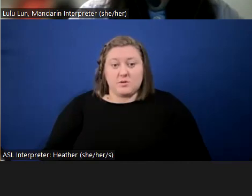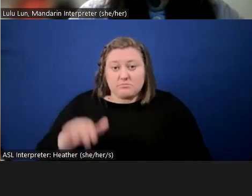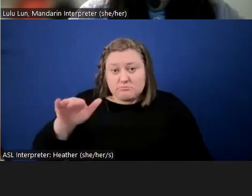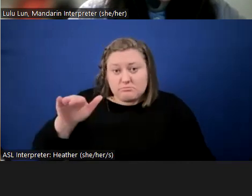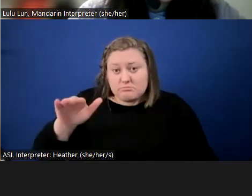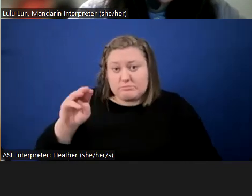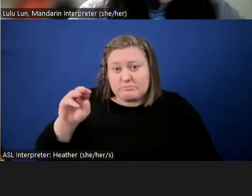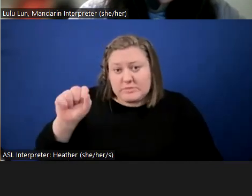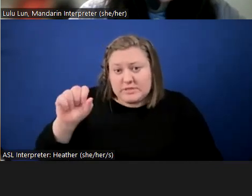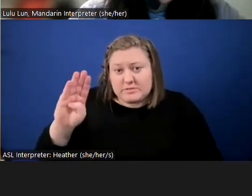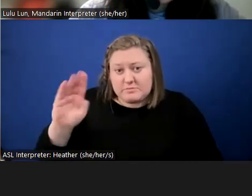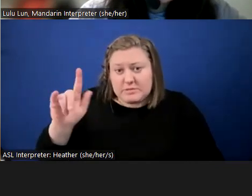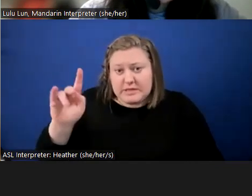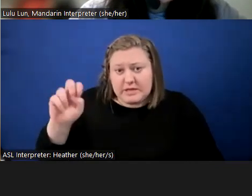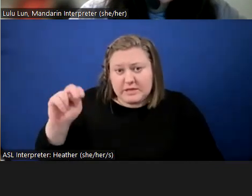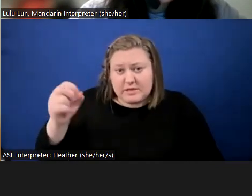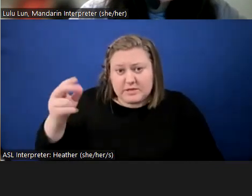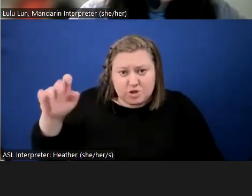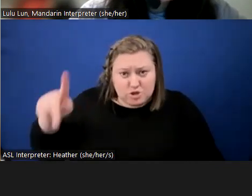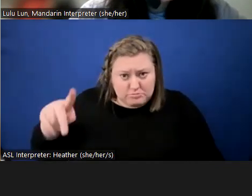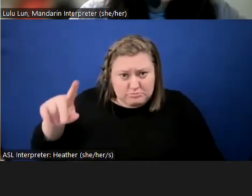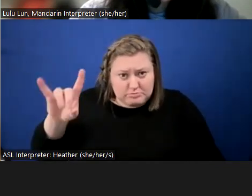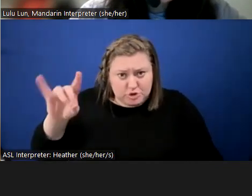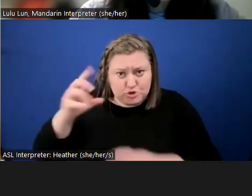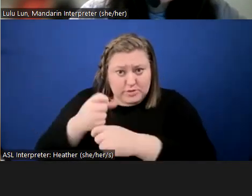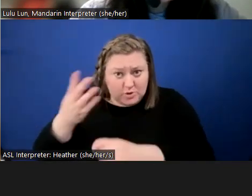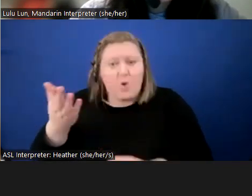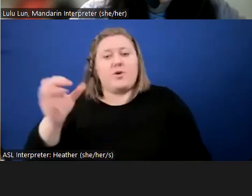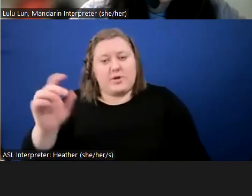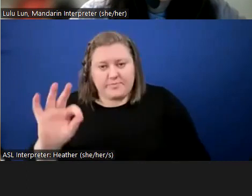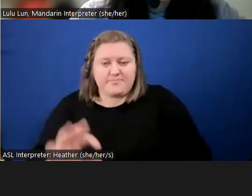Blankenship, did you get my notification? Oh yes, here you are.